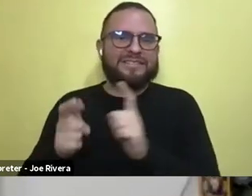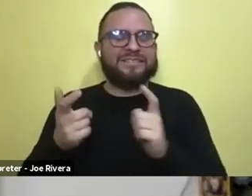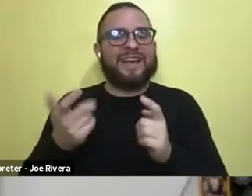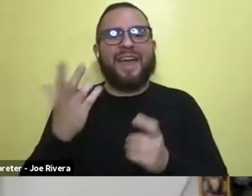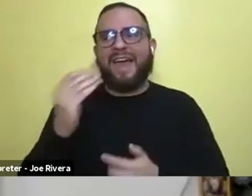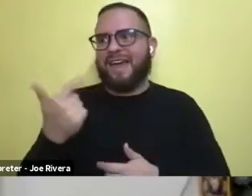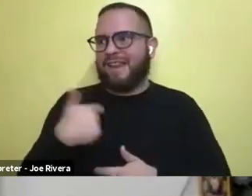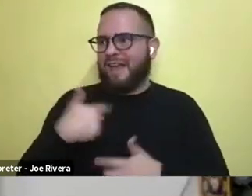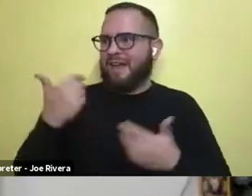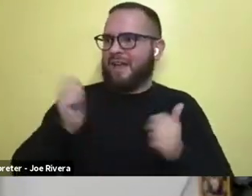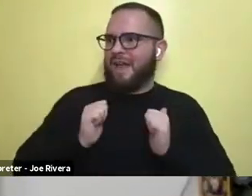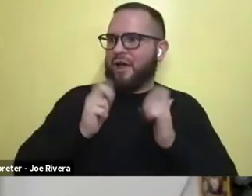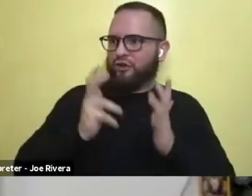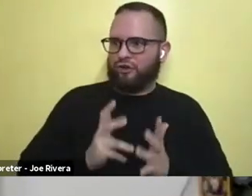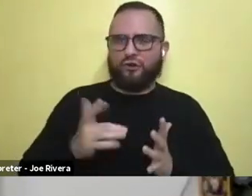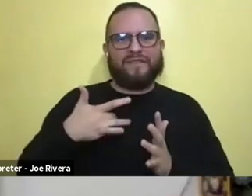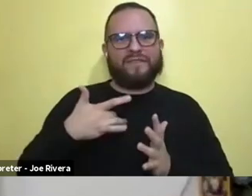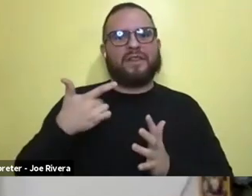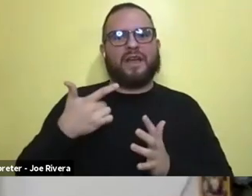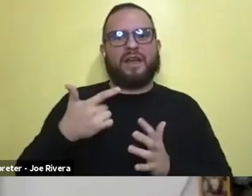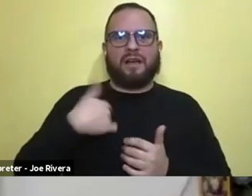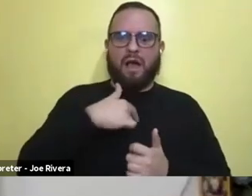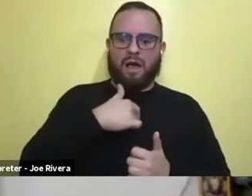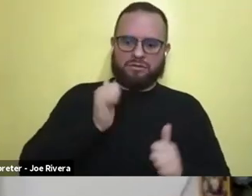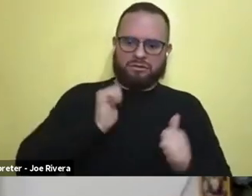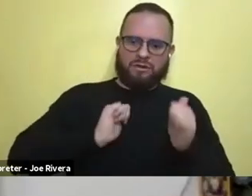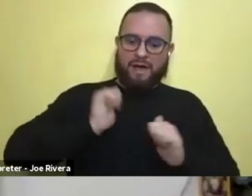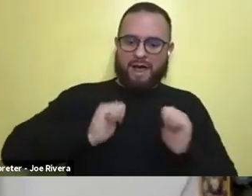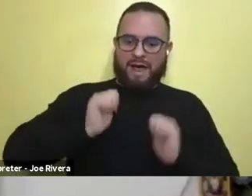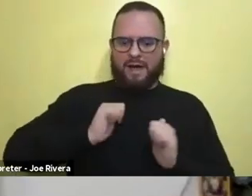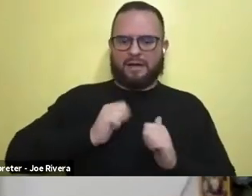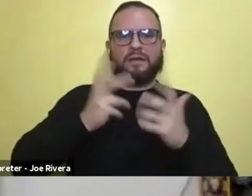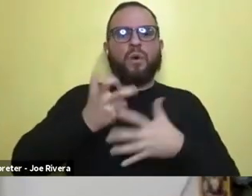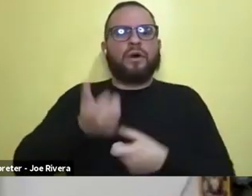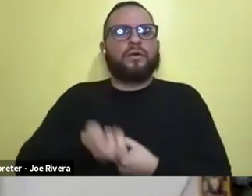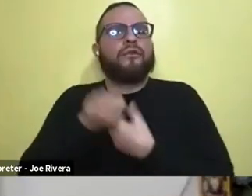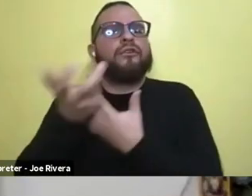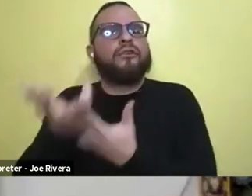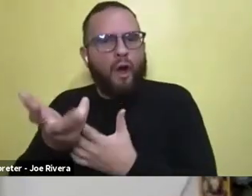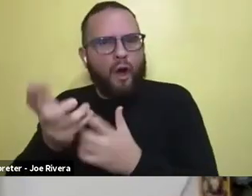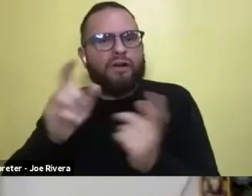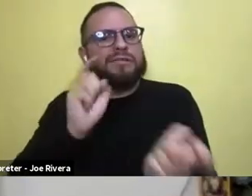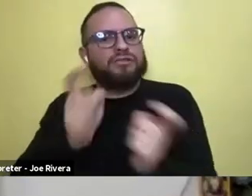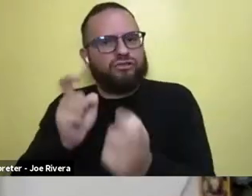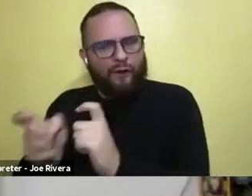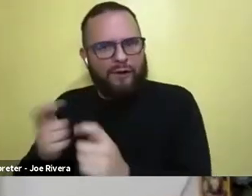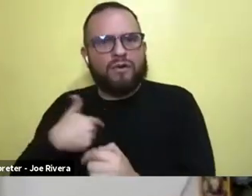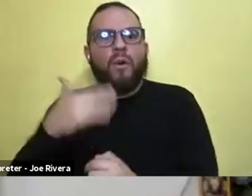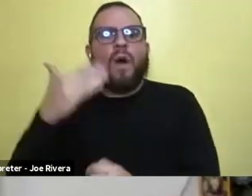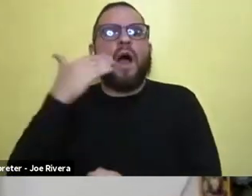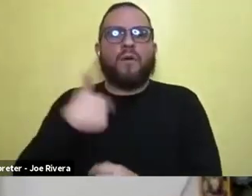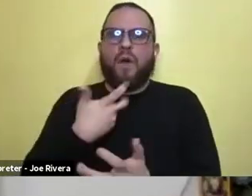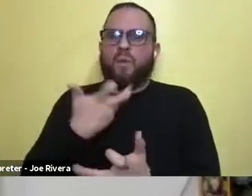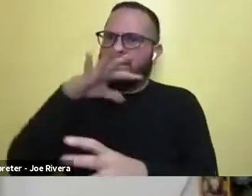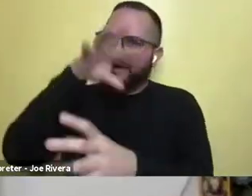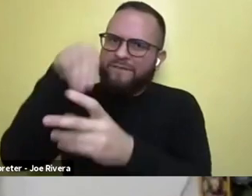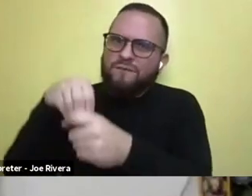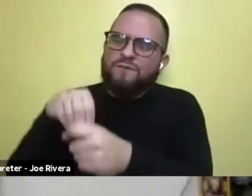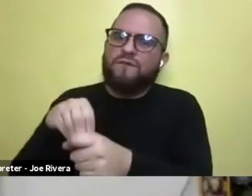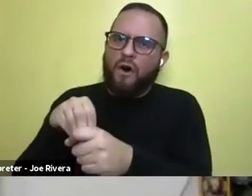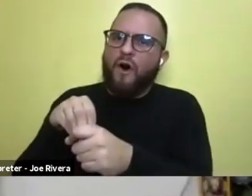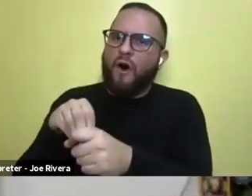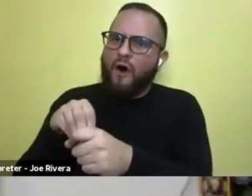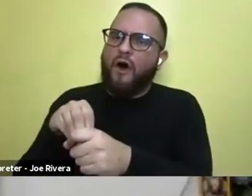we make change. So, um, yeah, I just knew that I really wanted to be a part of this and not only that, but the, um,